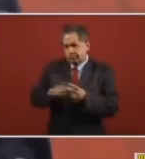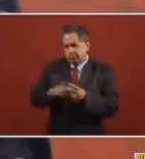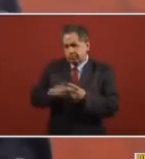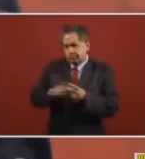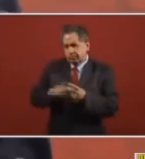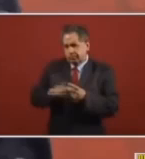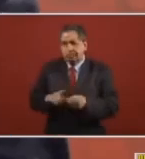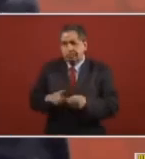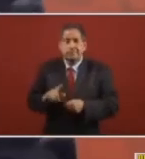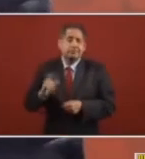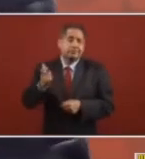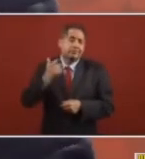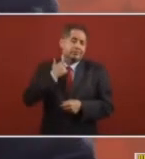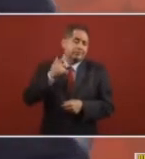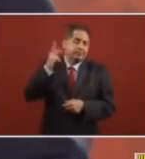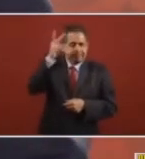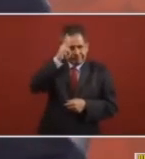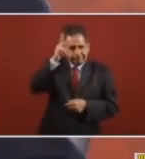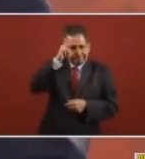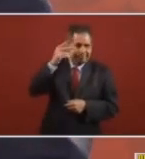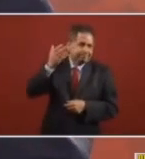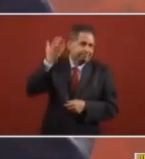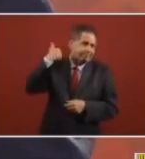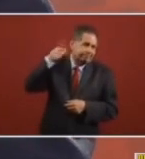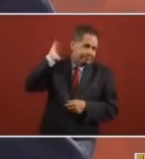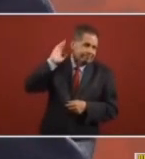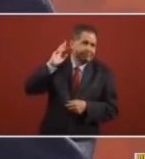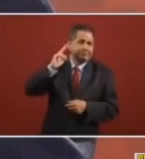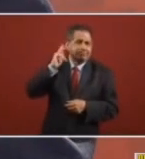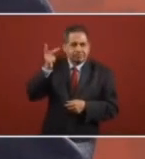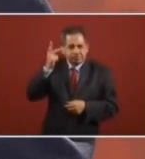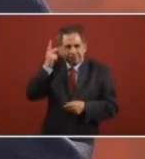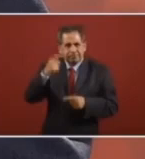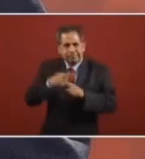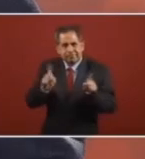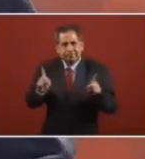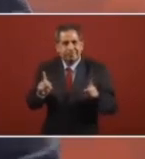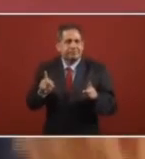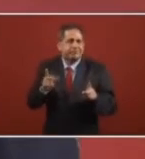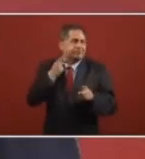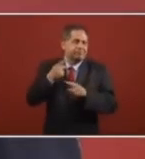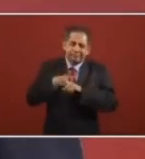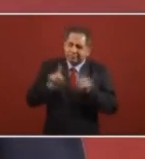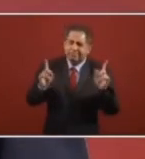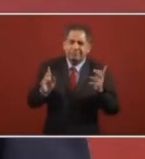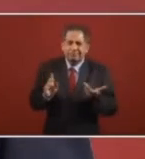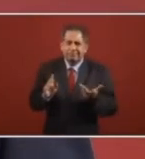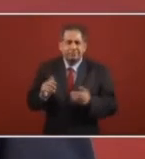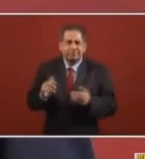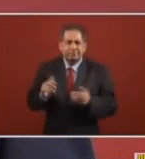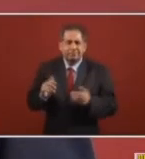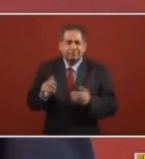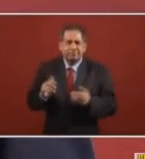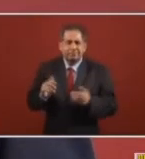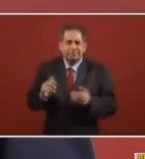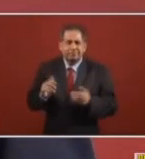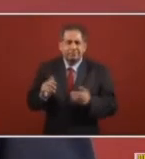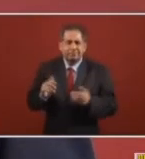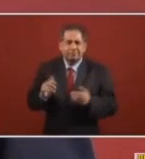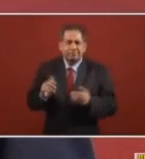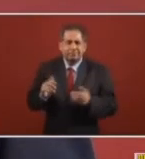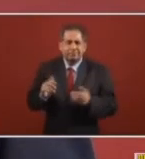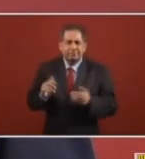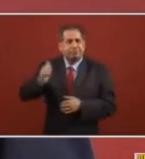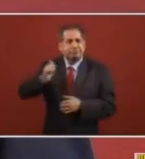from that same politics, from the